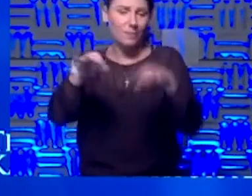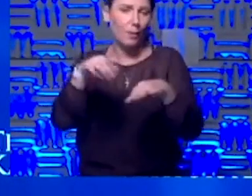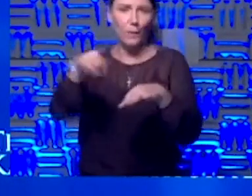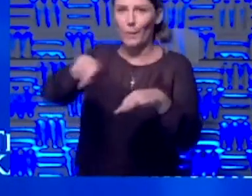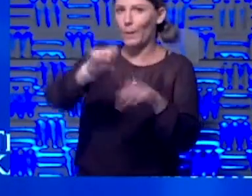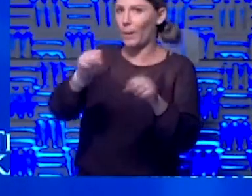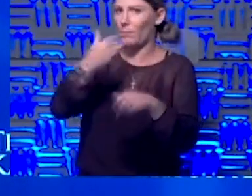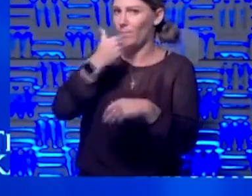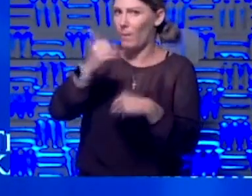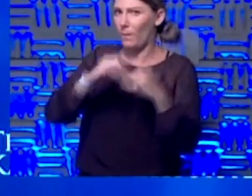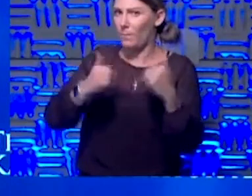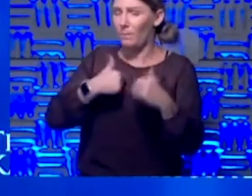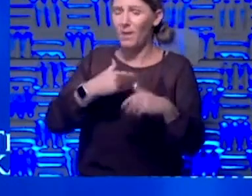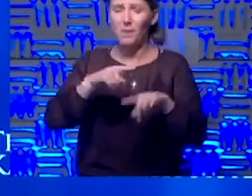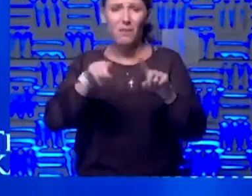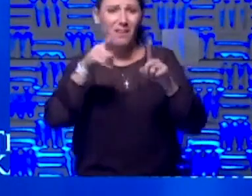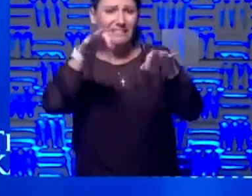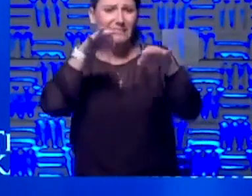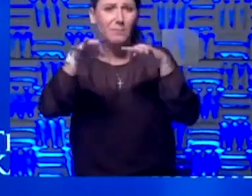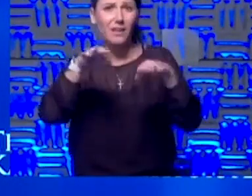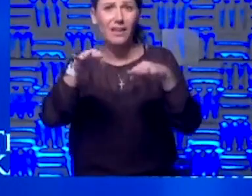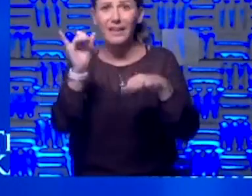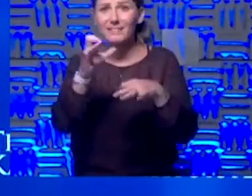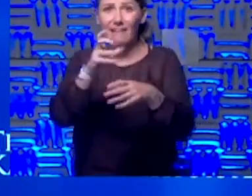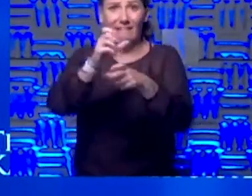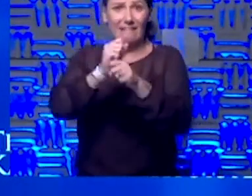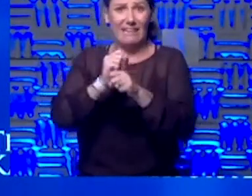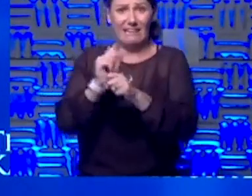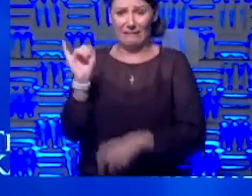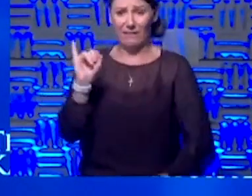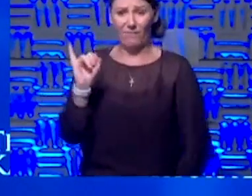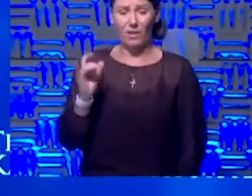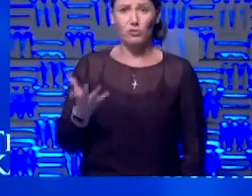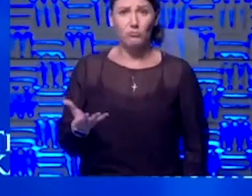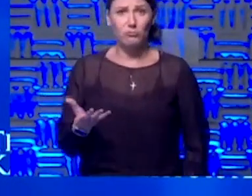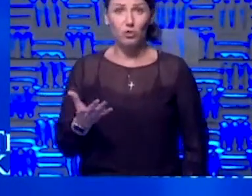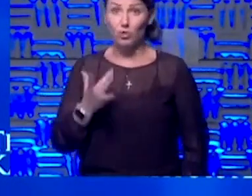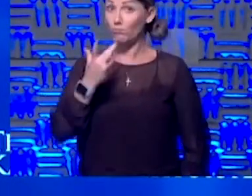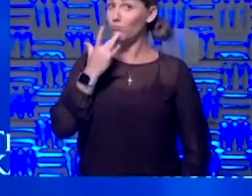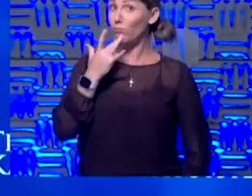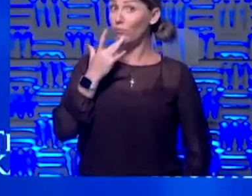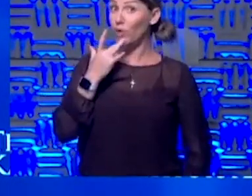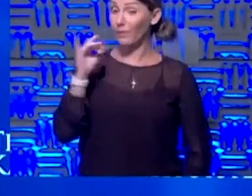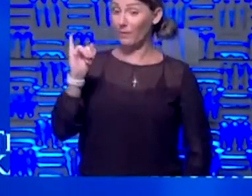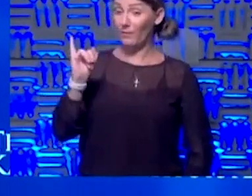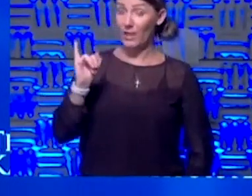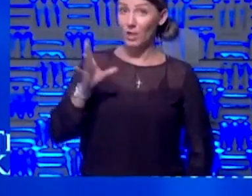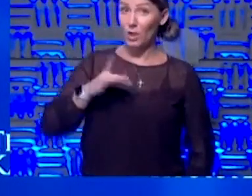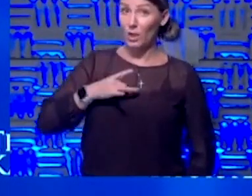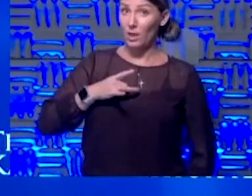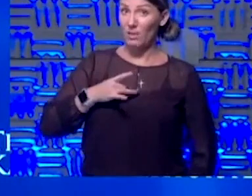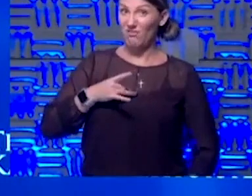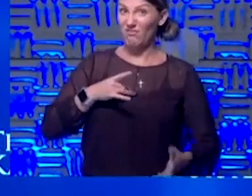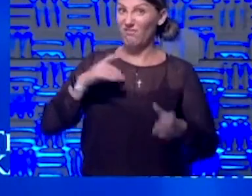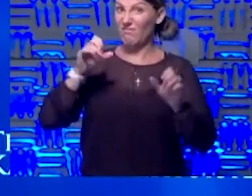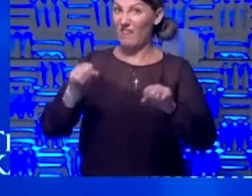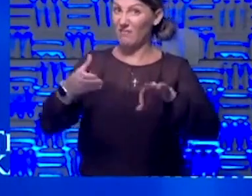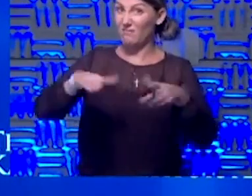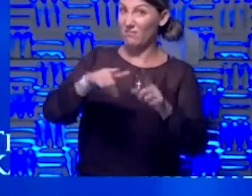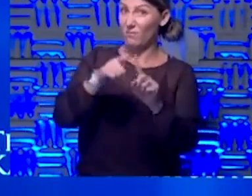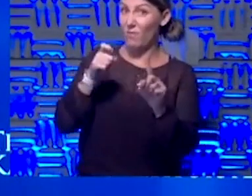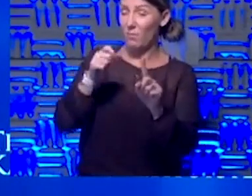than I can. try to explain to folks, really, it's just like getting the infection. Would you rather have an infection that's not going to kill you or an infection that could kill you?